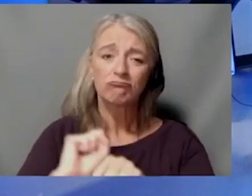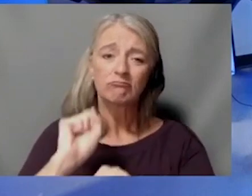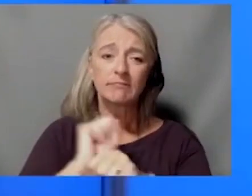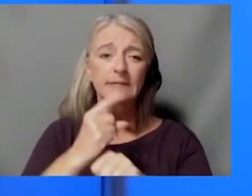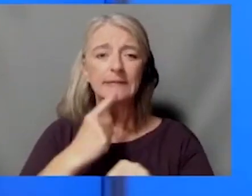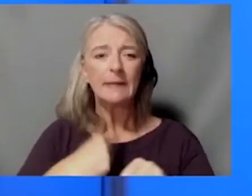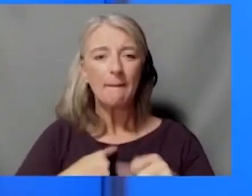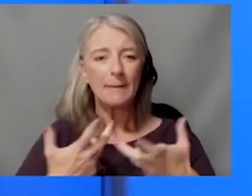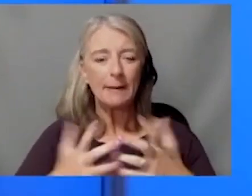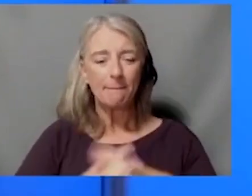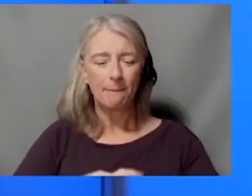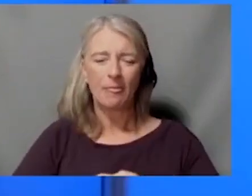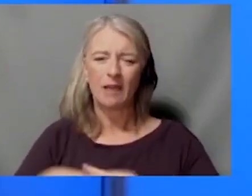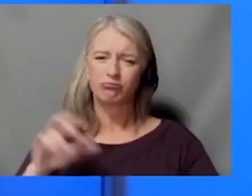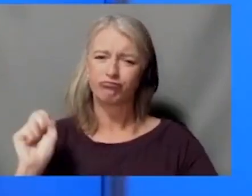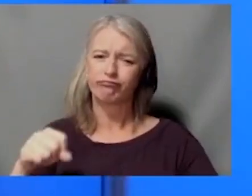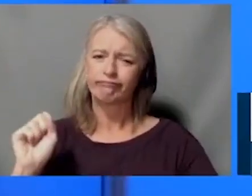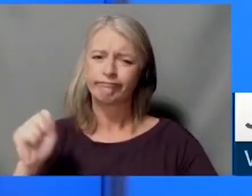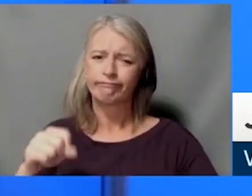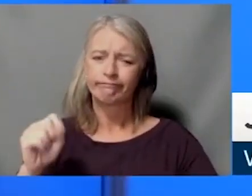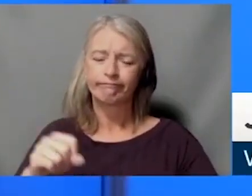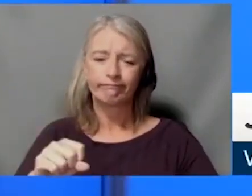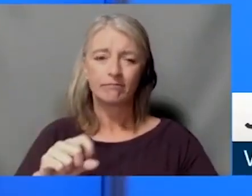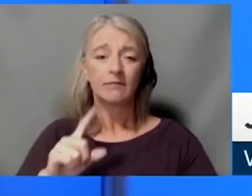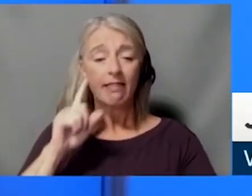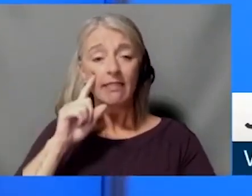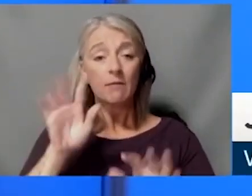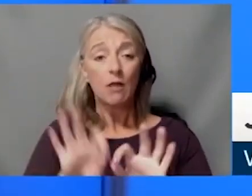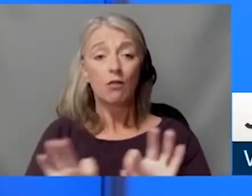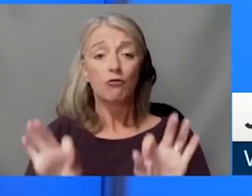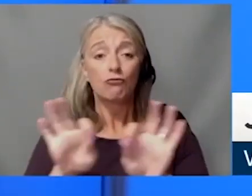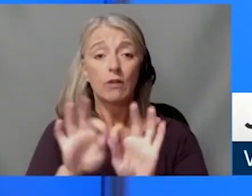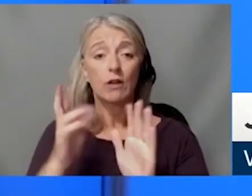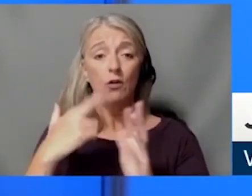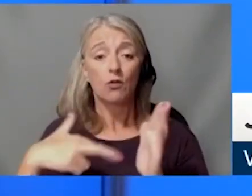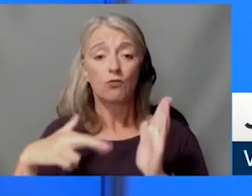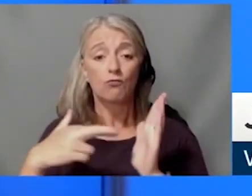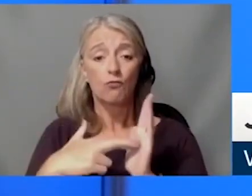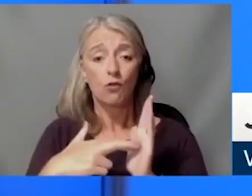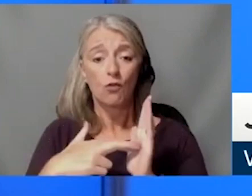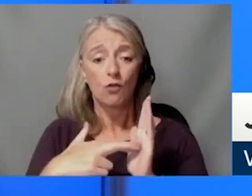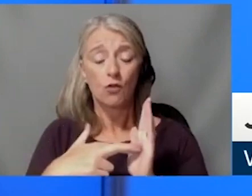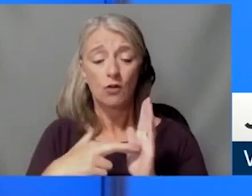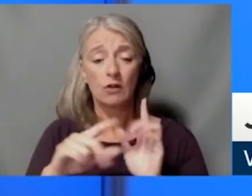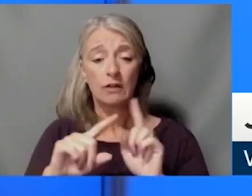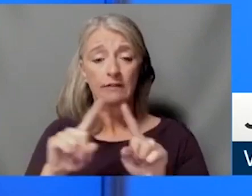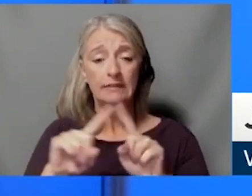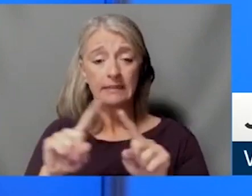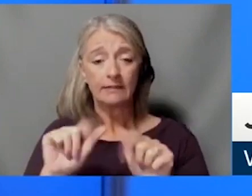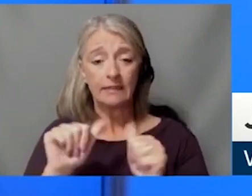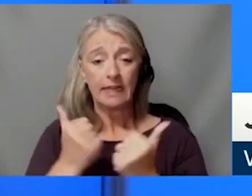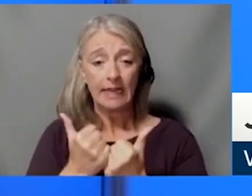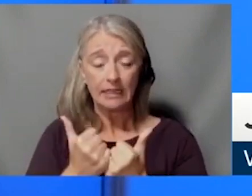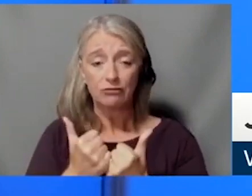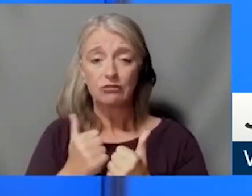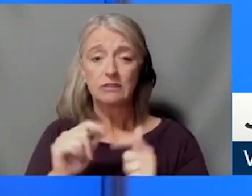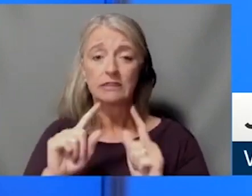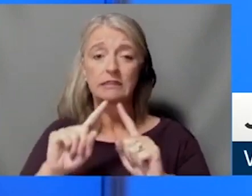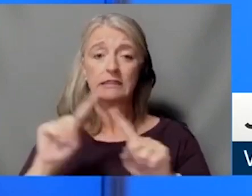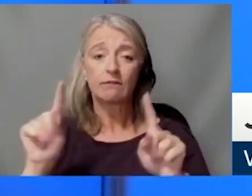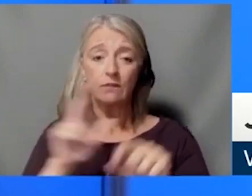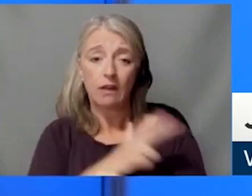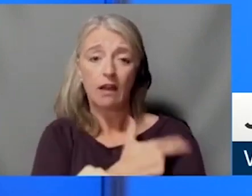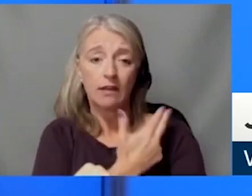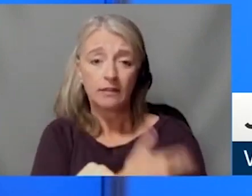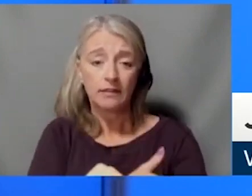certainly has. And I think about the critical role of Masonic Cancer Alliance and hospitals throughout the region. I think about North Kansas City